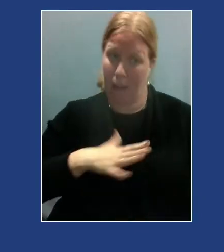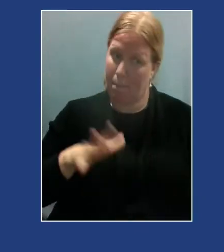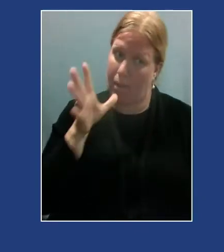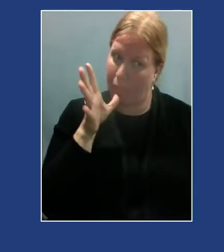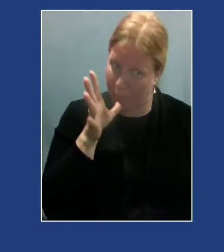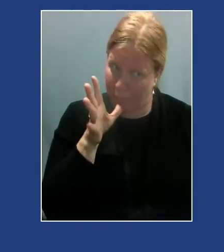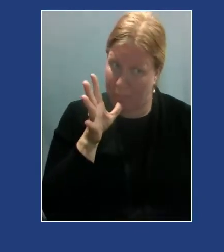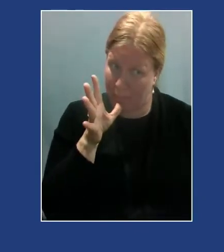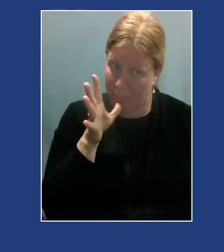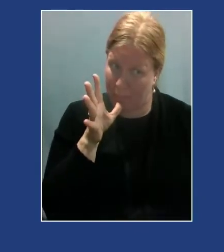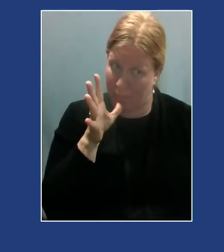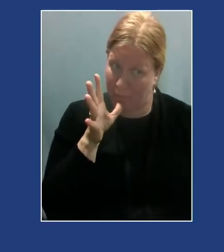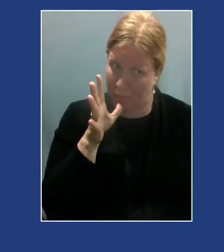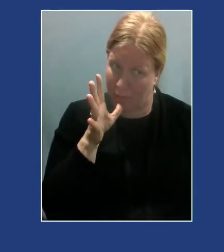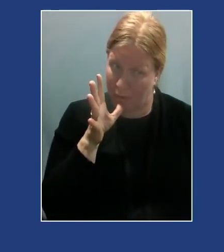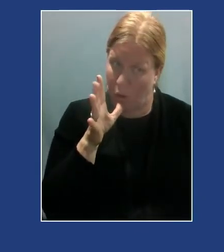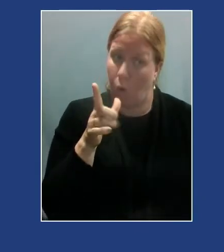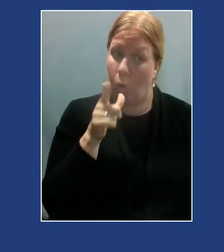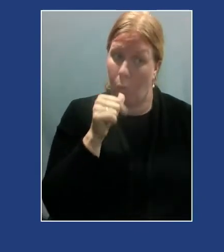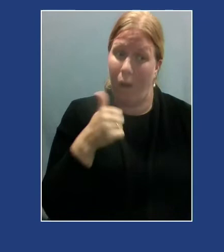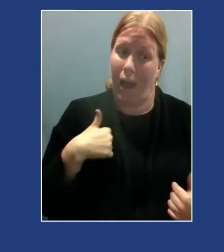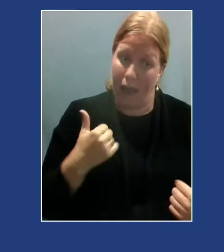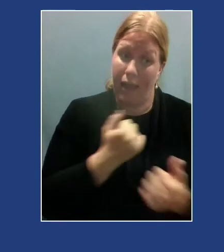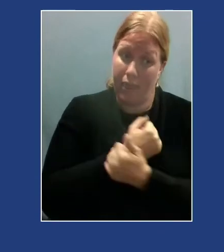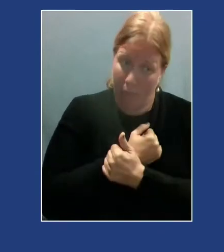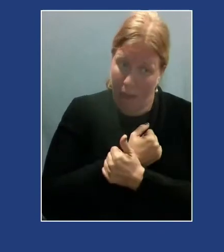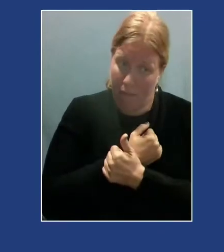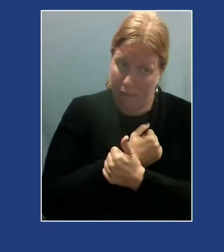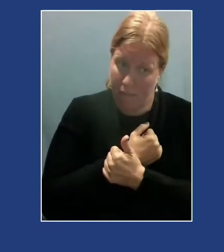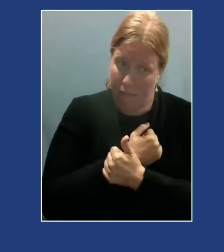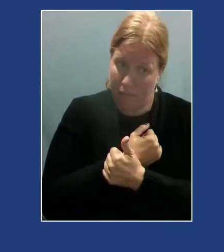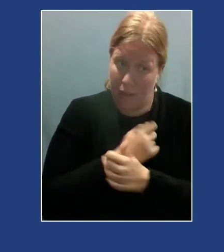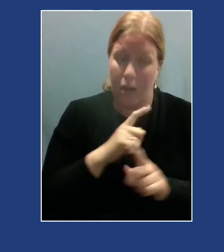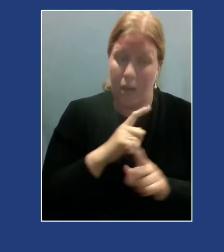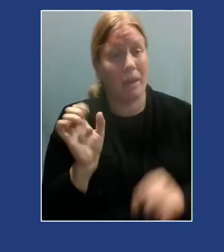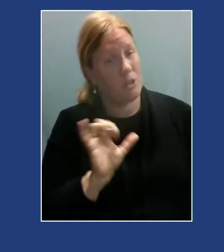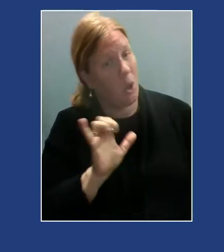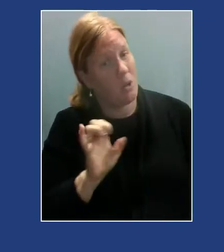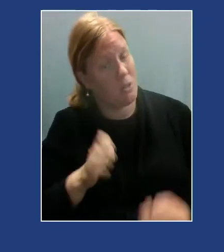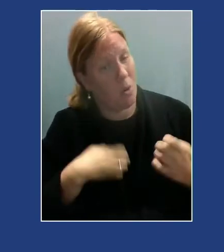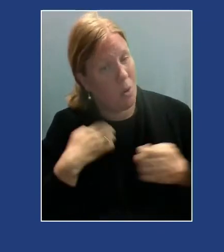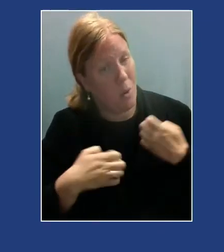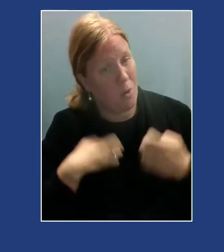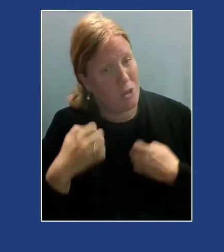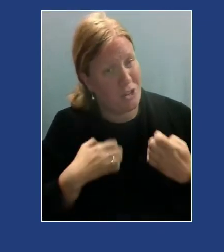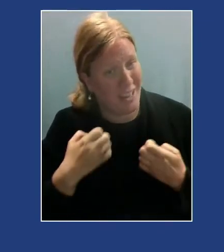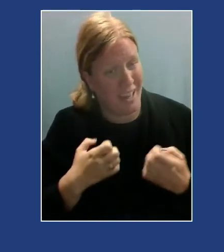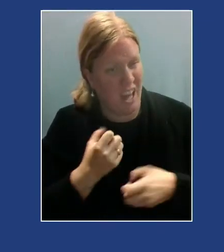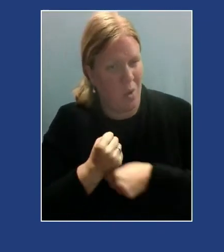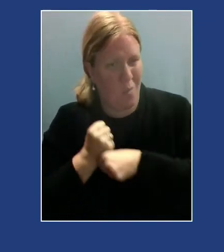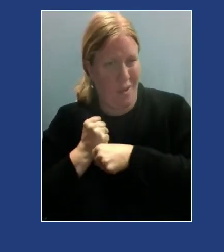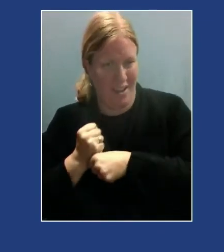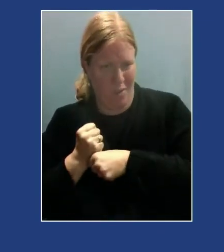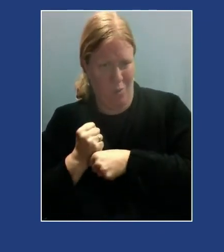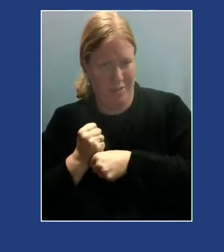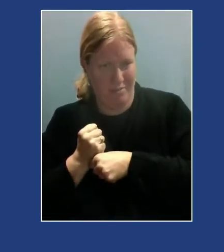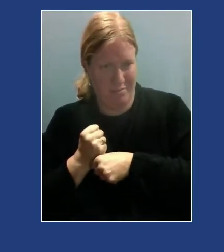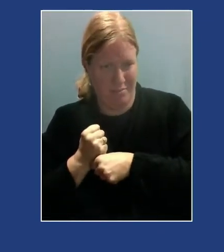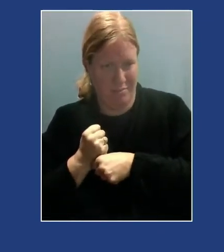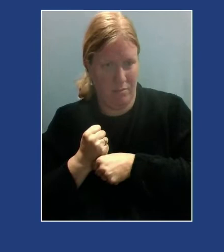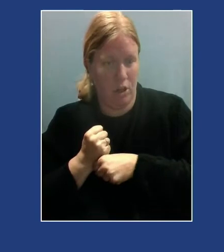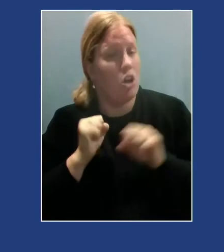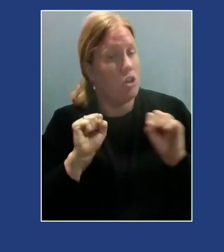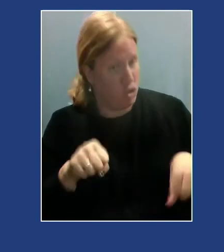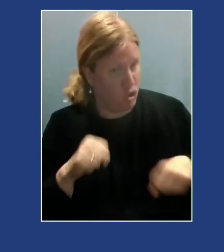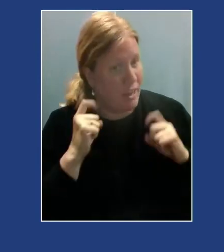but emotionally withholding. She can give you positive emotion, but she does not know how to do negative